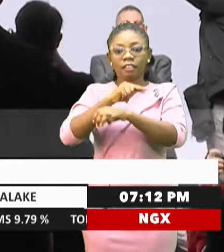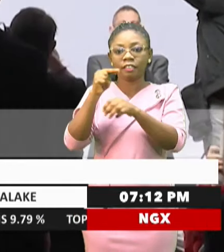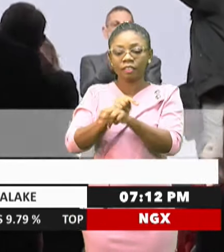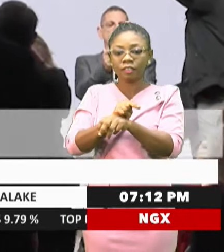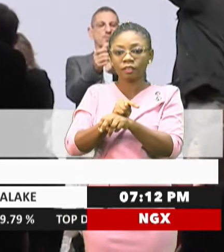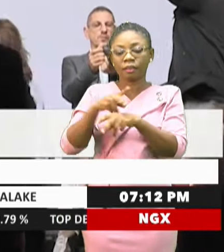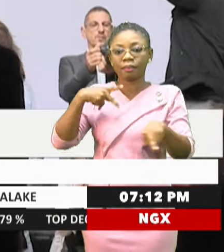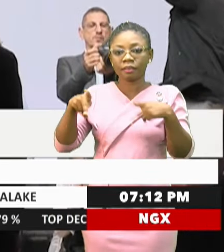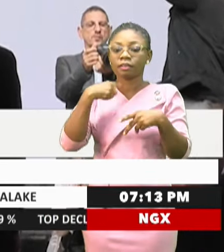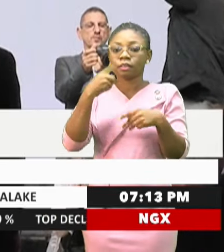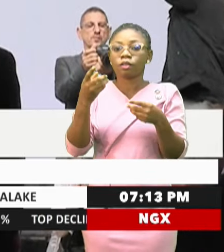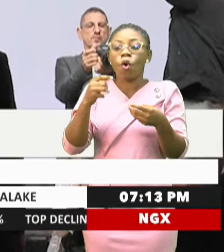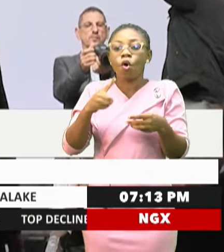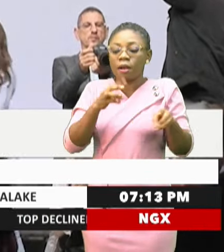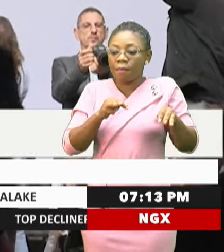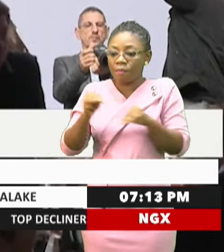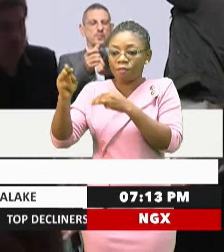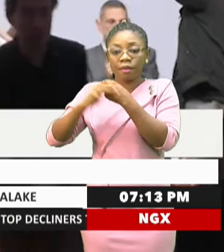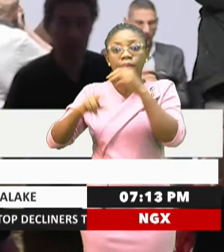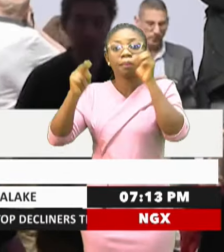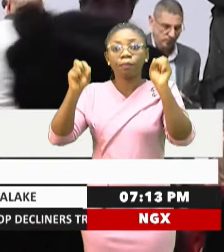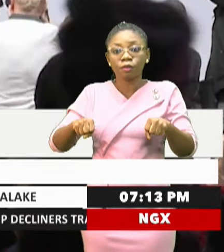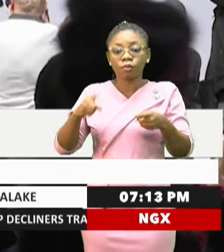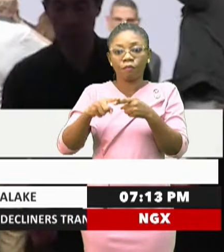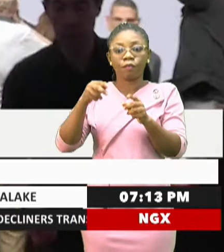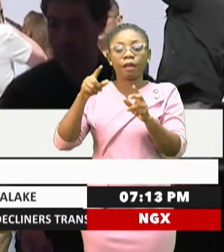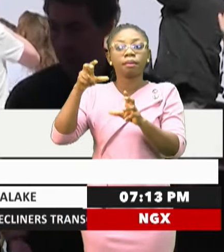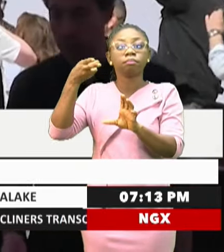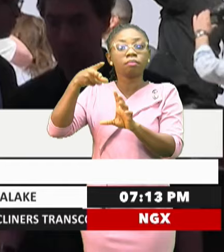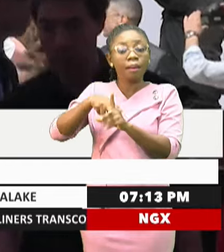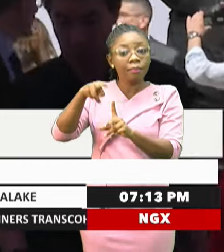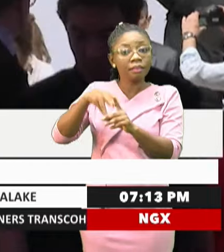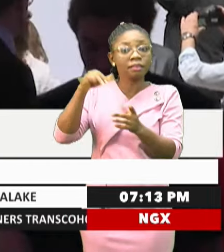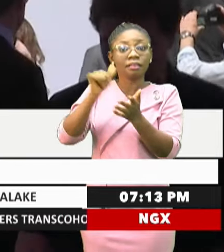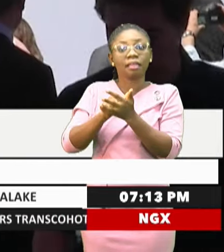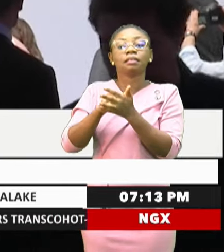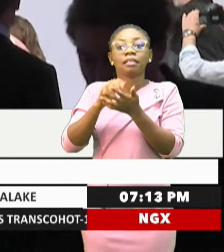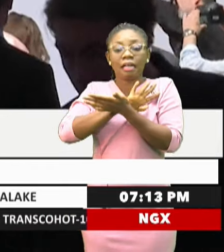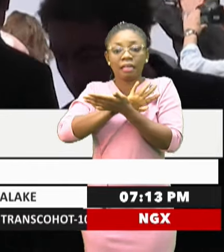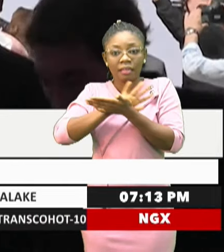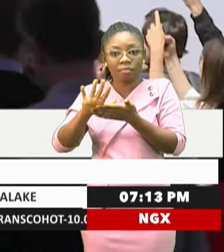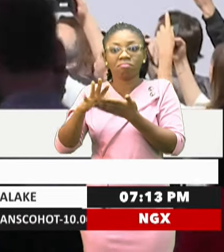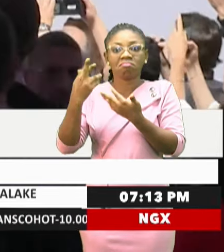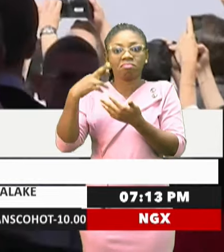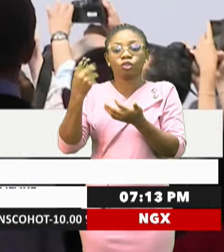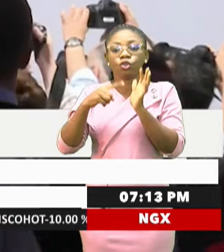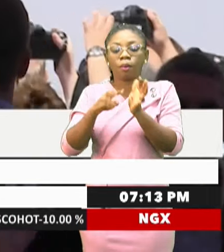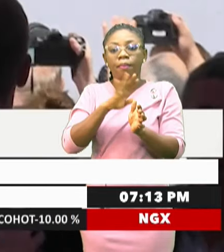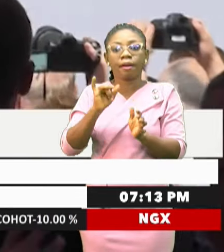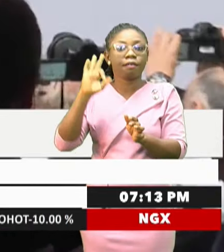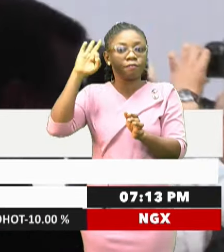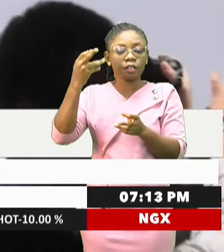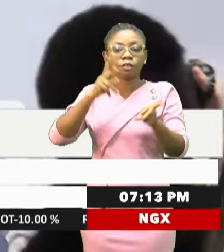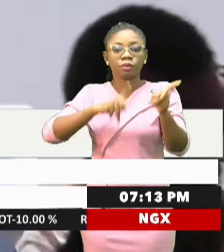only movement capable of implementing the aspirations clearly and reasonably expressed by the French people. Badela,